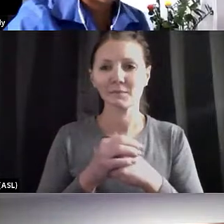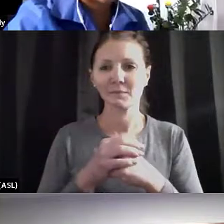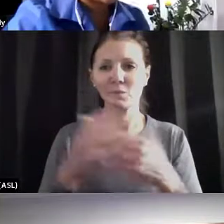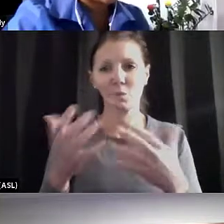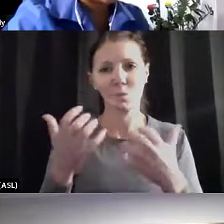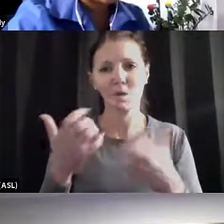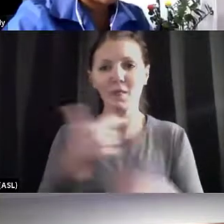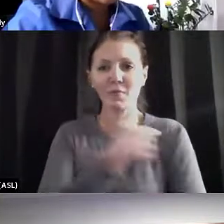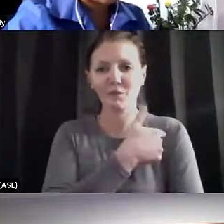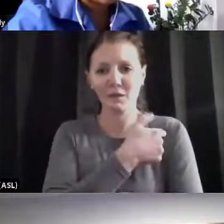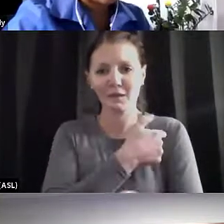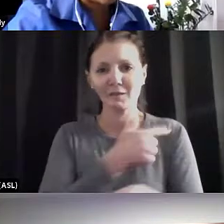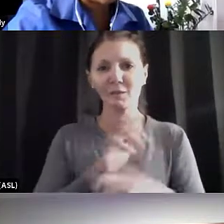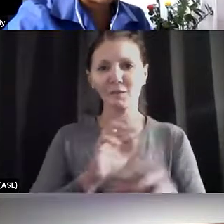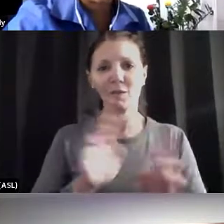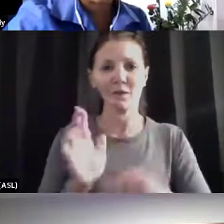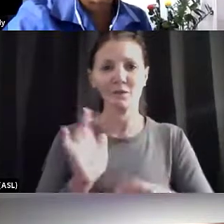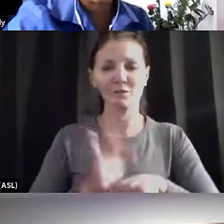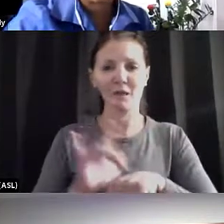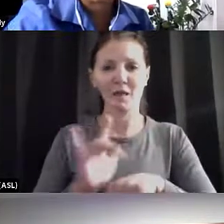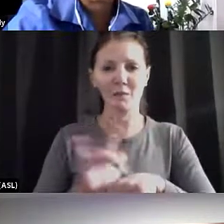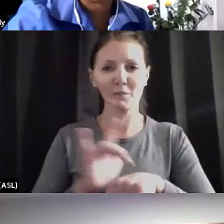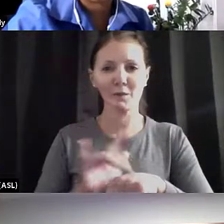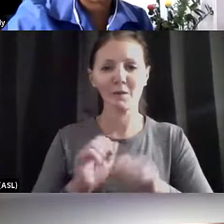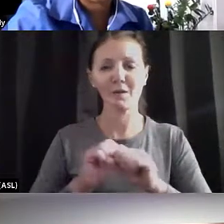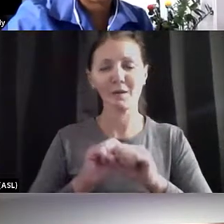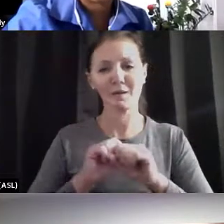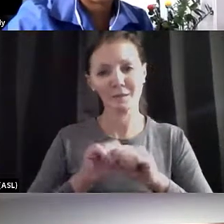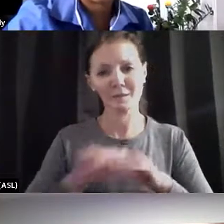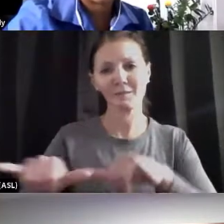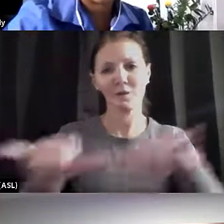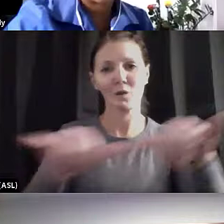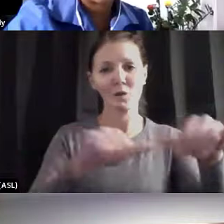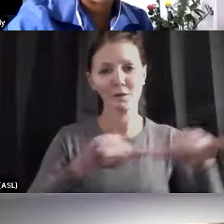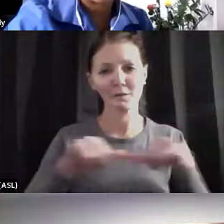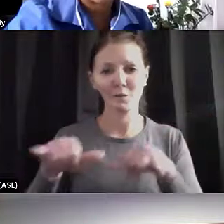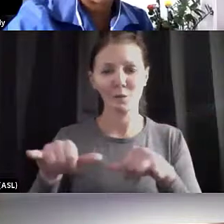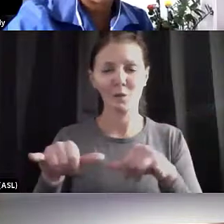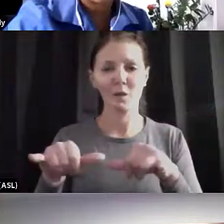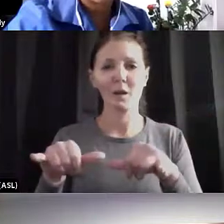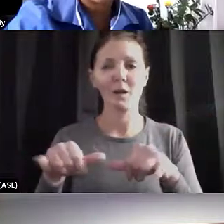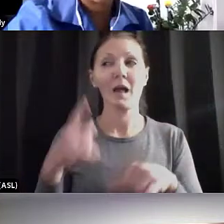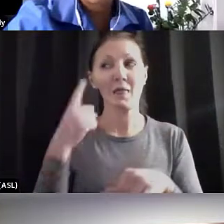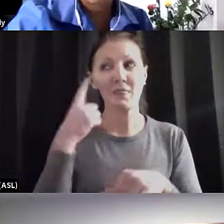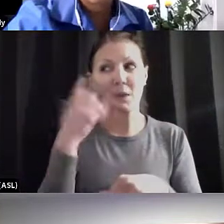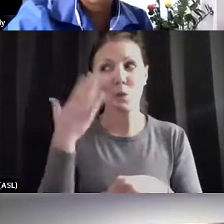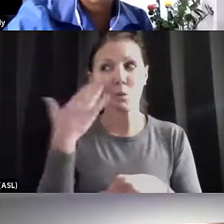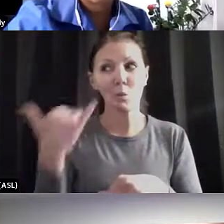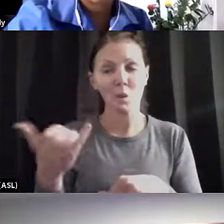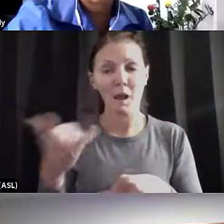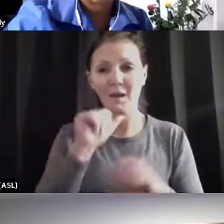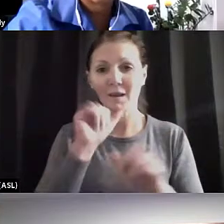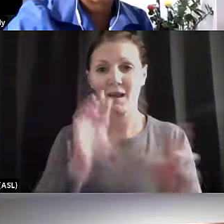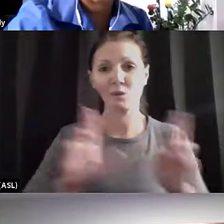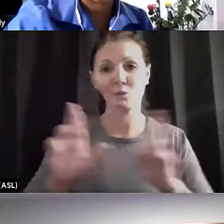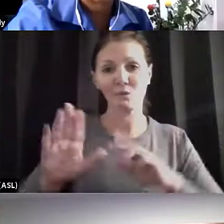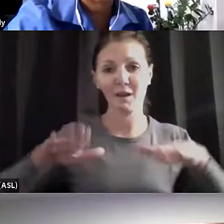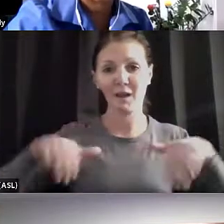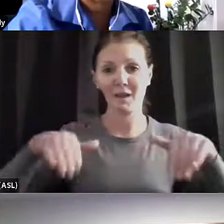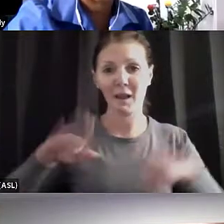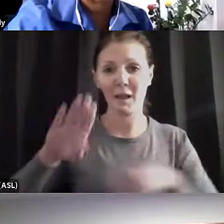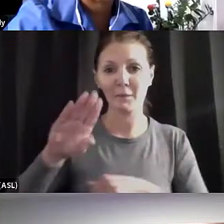available with this full formulation across the board. think part of the reason is that, obviously, the